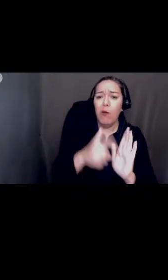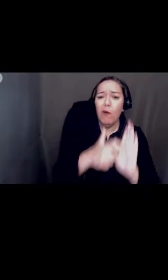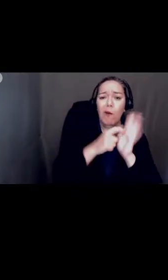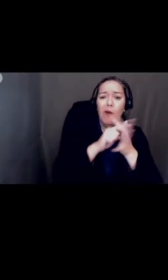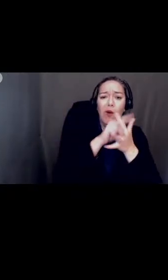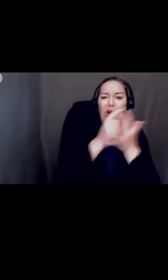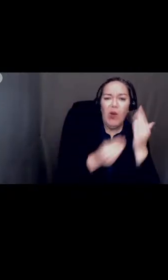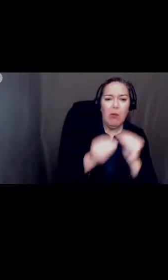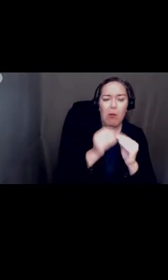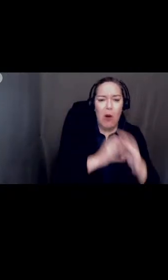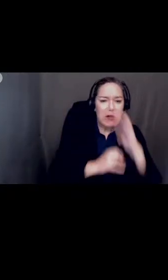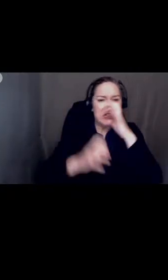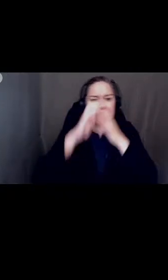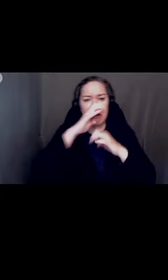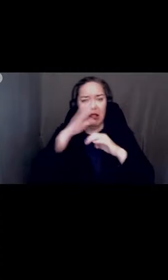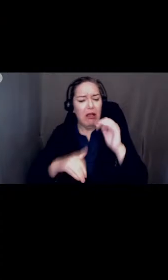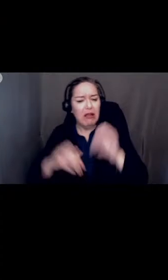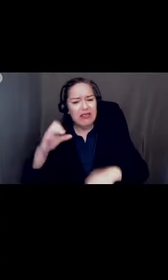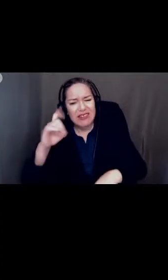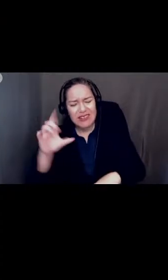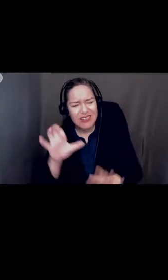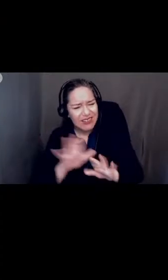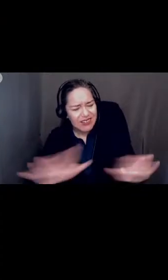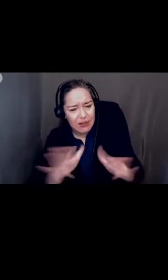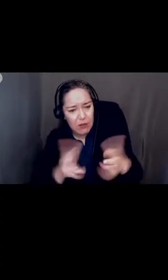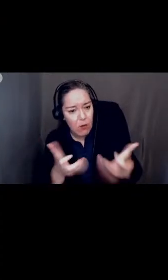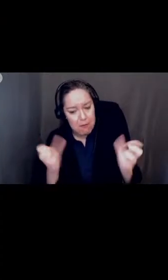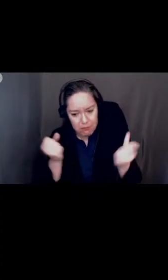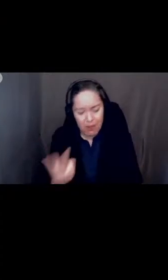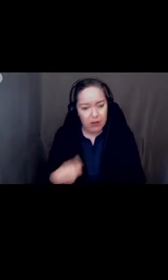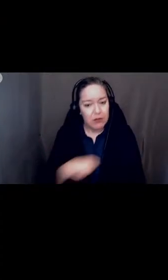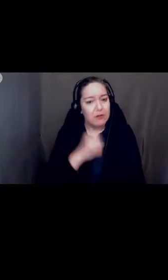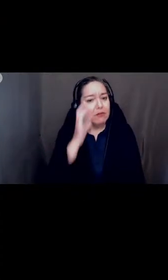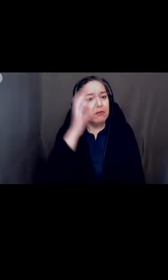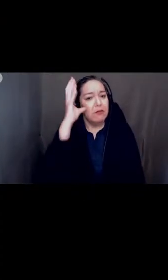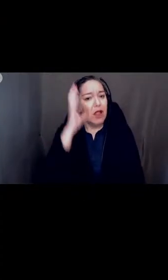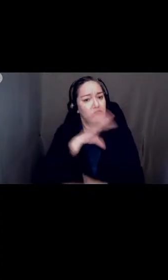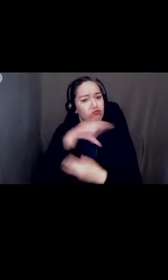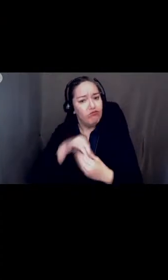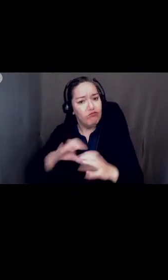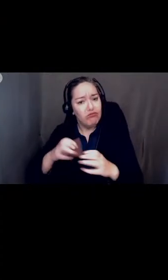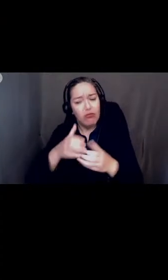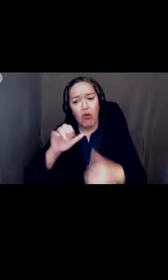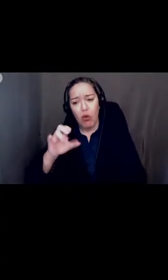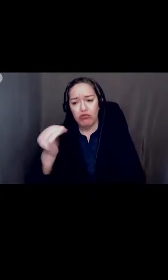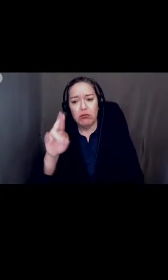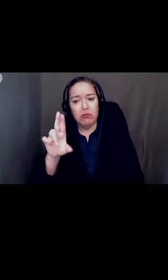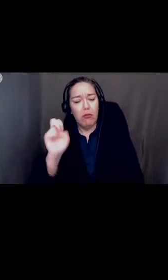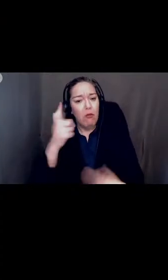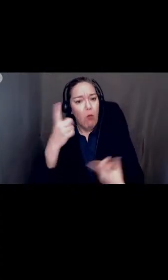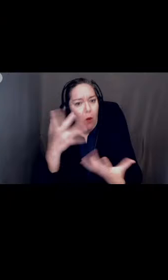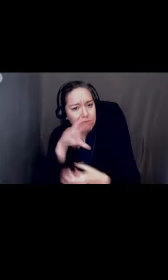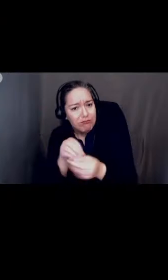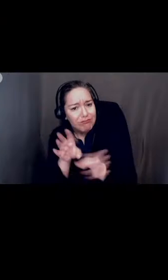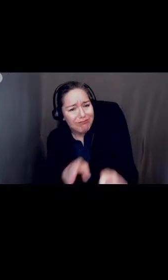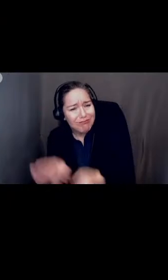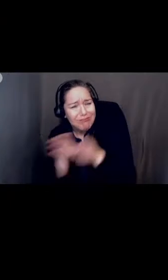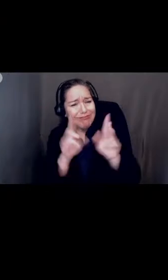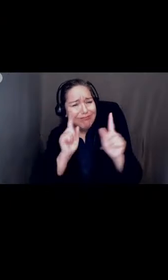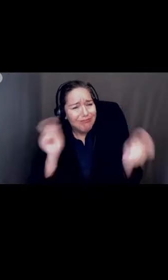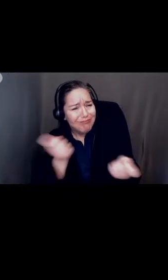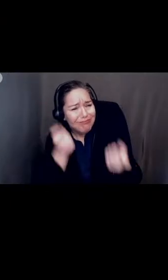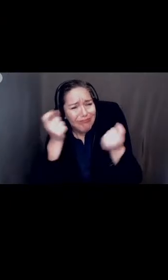requirements many of us colton senior parents would like to be a part of the planning of our colton graduation and possible celebration immediately